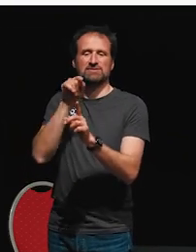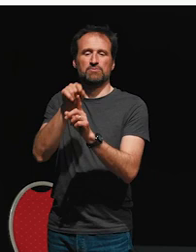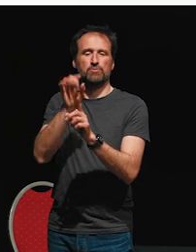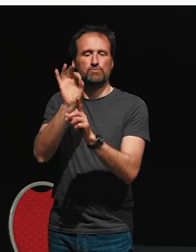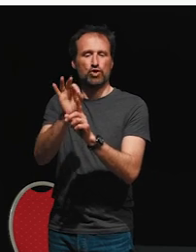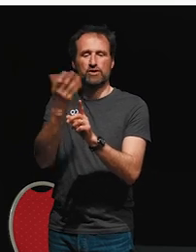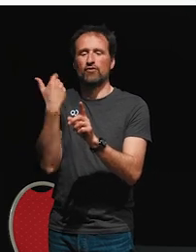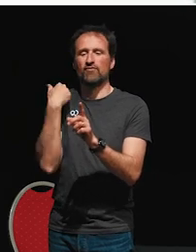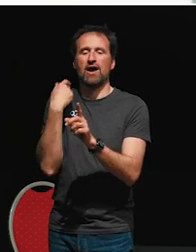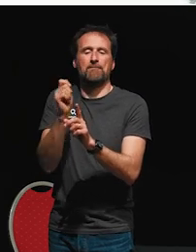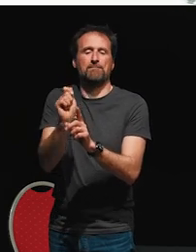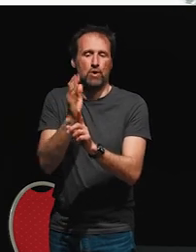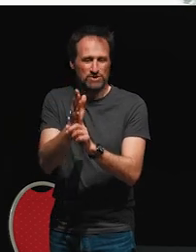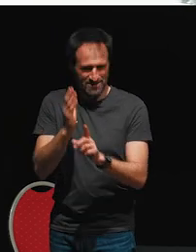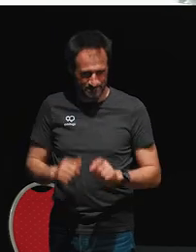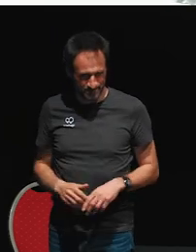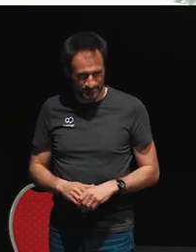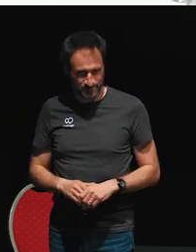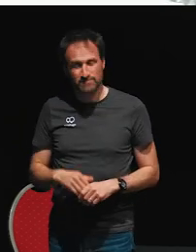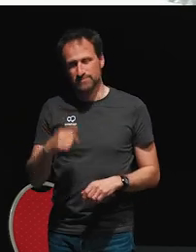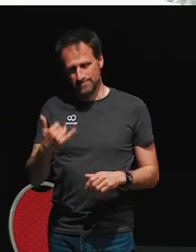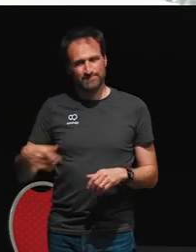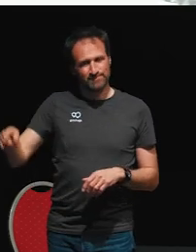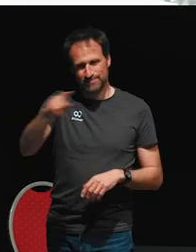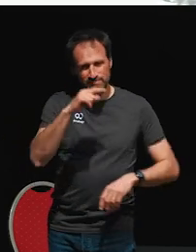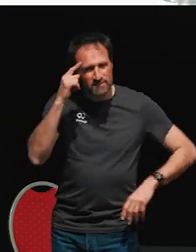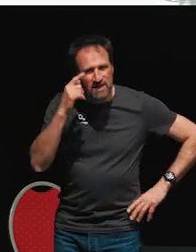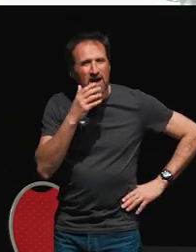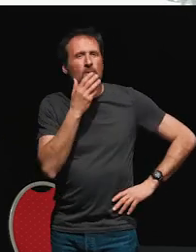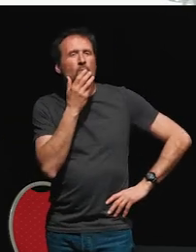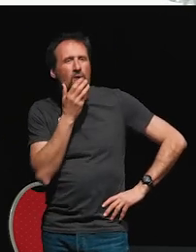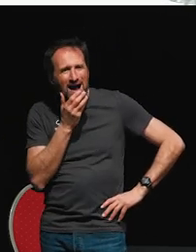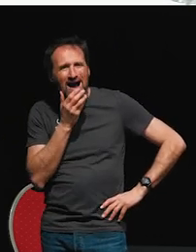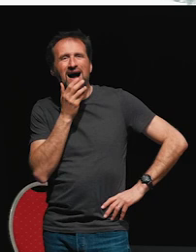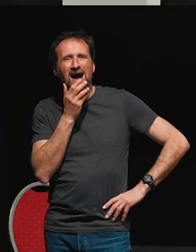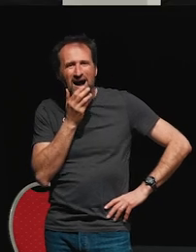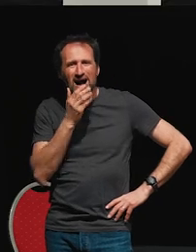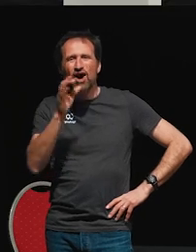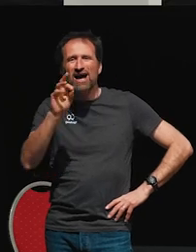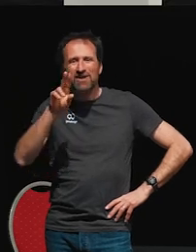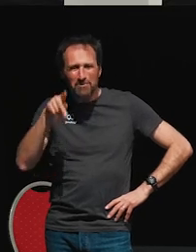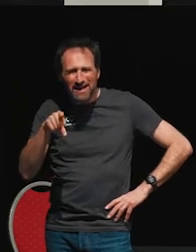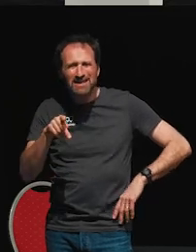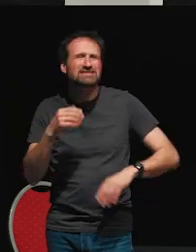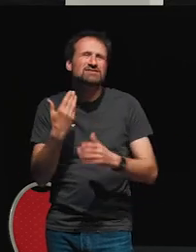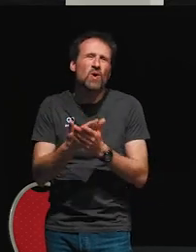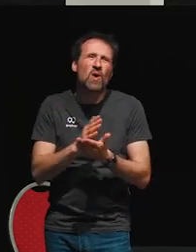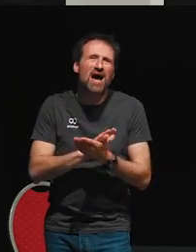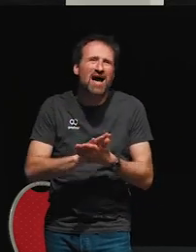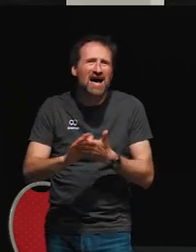So I know what you're all thinking now. You're all thinking, wow, FRP is so simple.